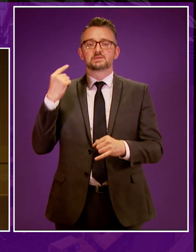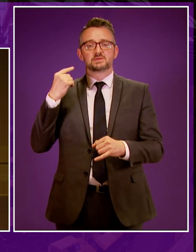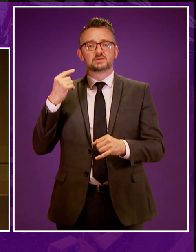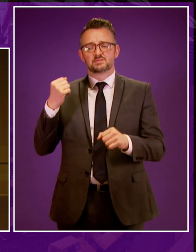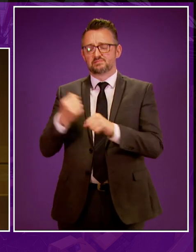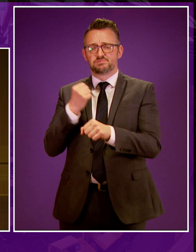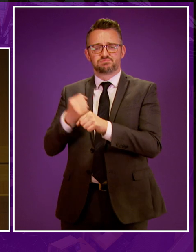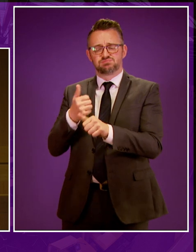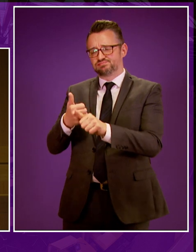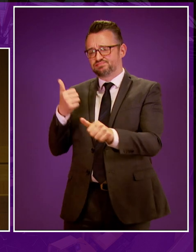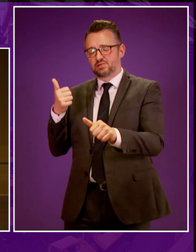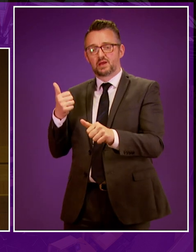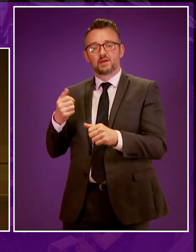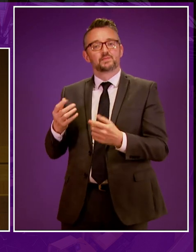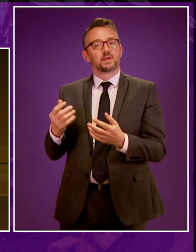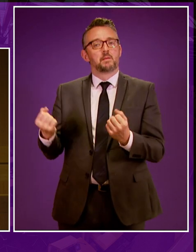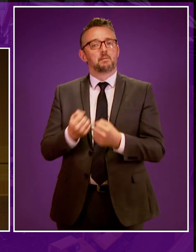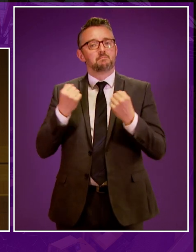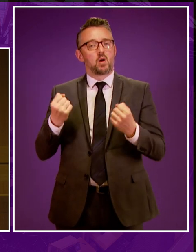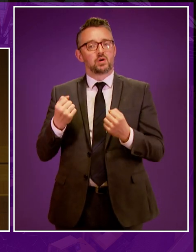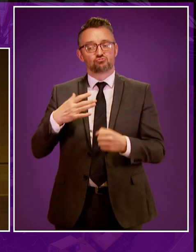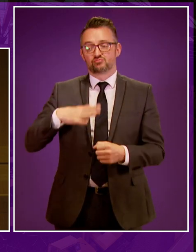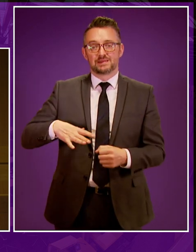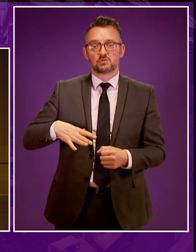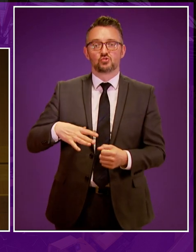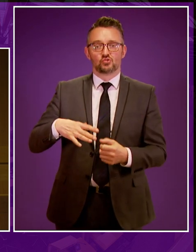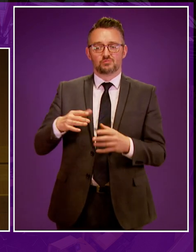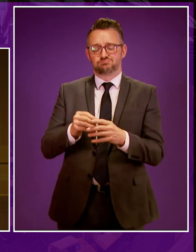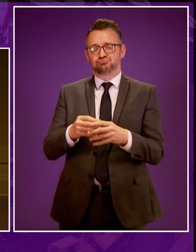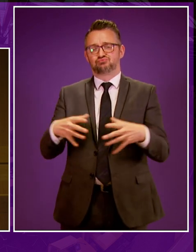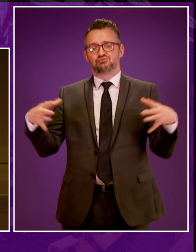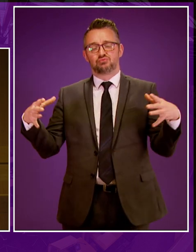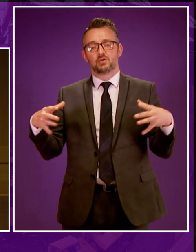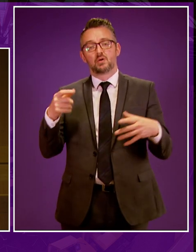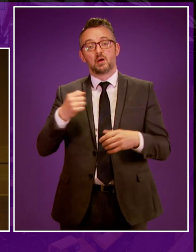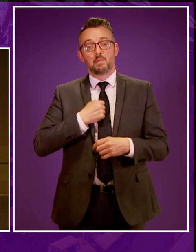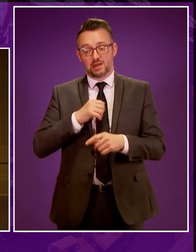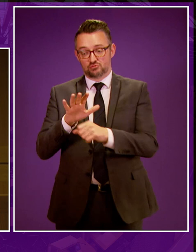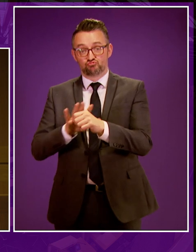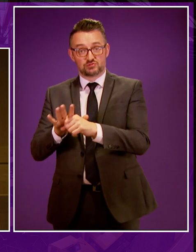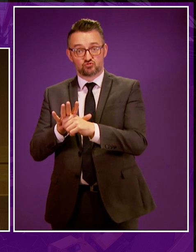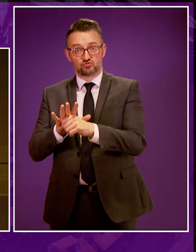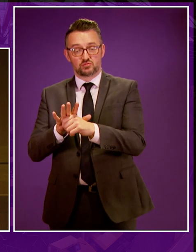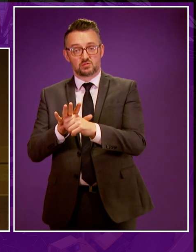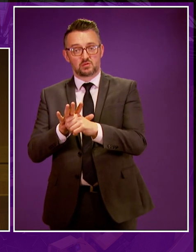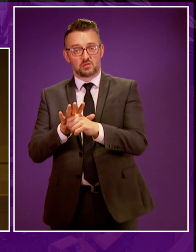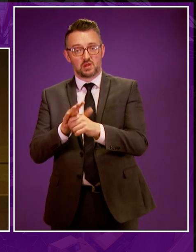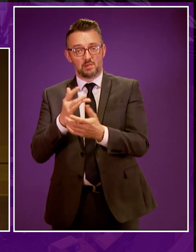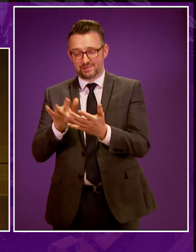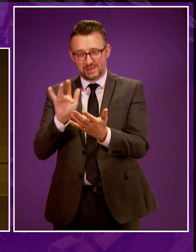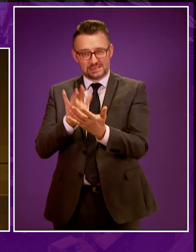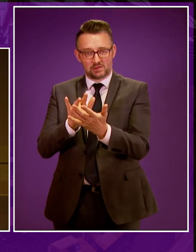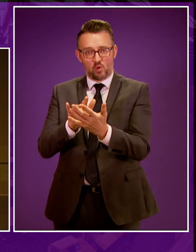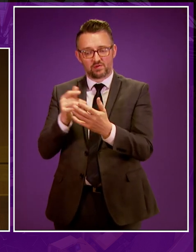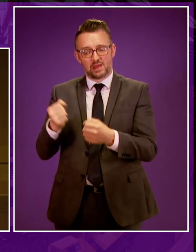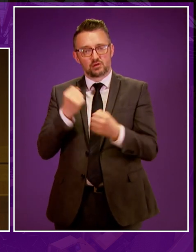Industrial Revolution, the demand for energy has increased exponentially. Areas of my region are at the centre of